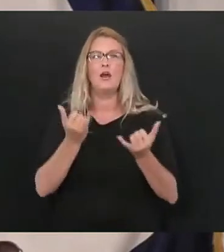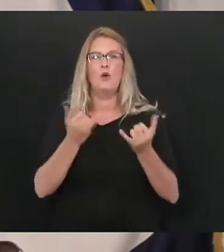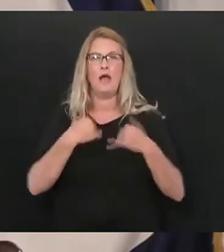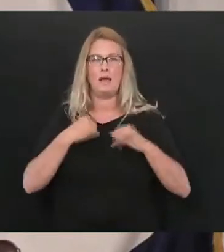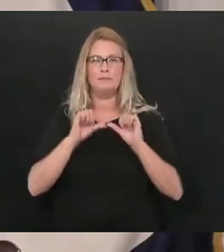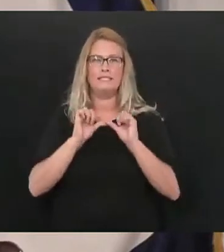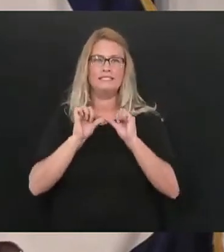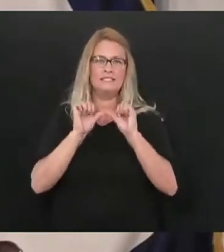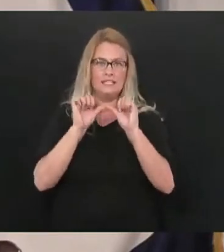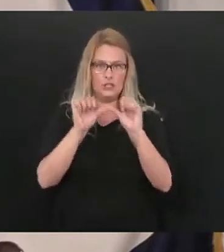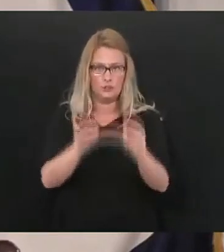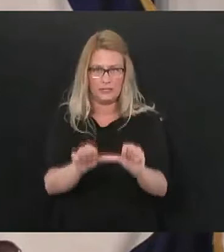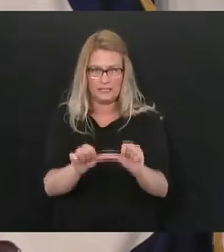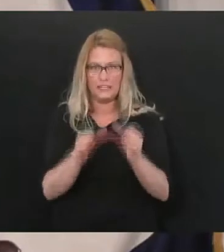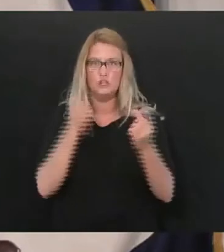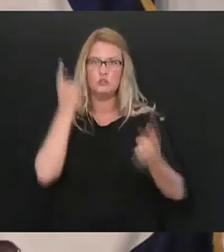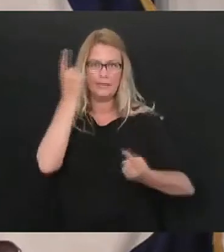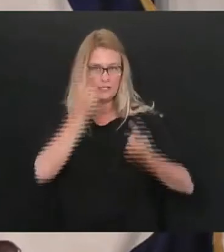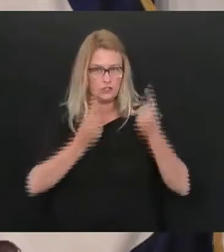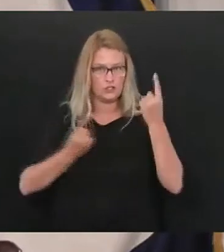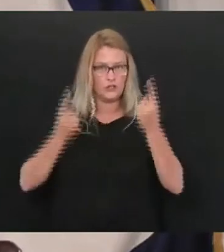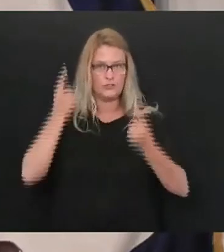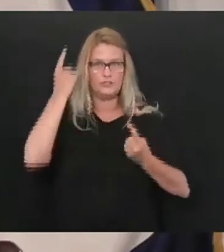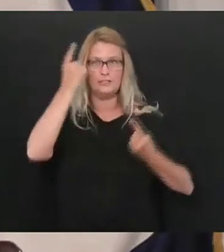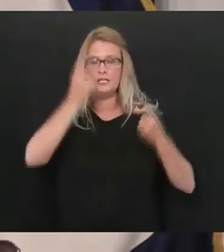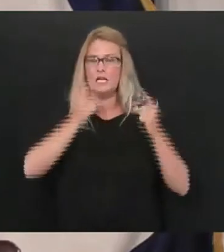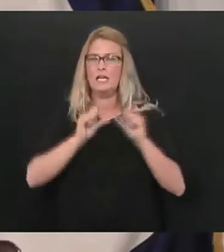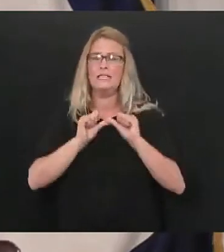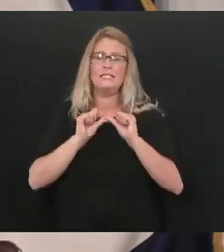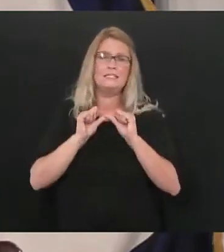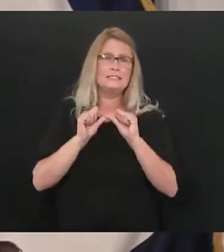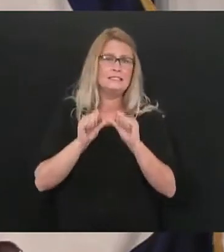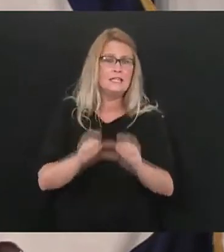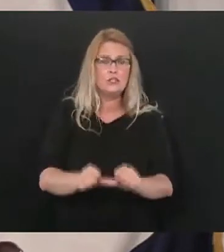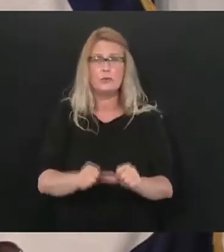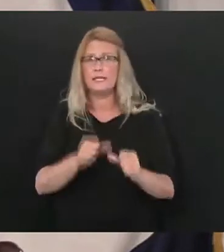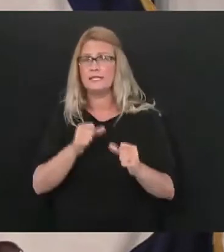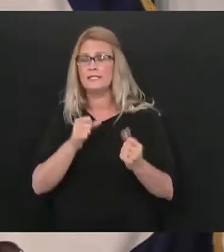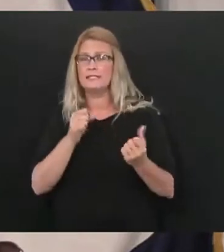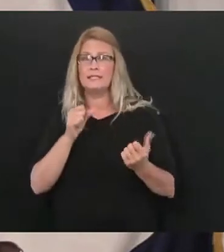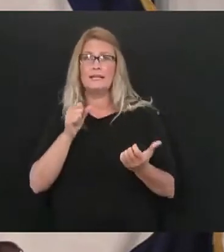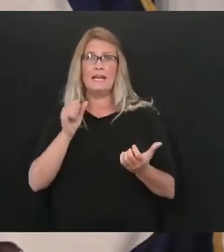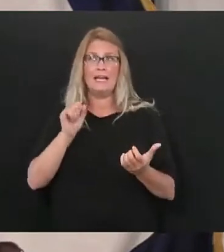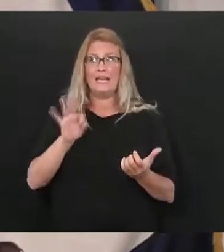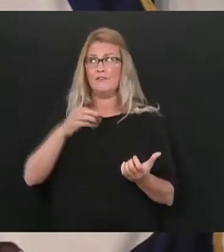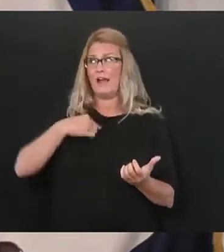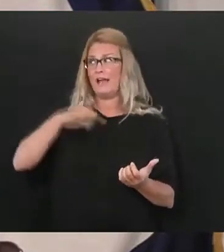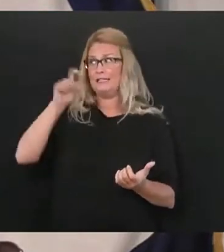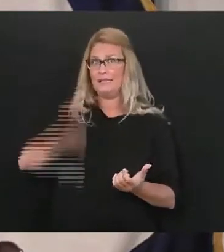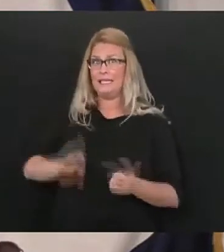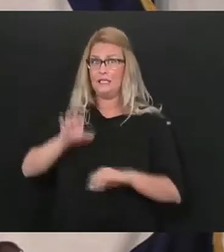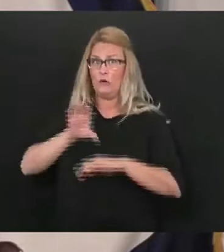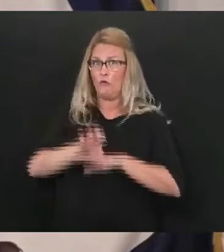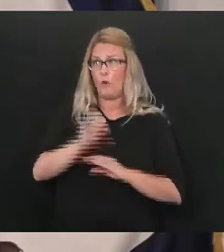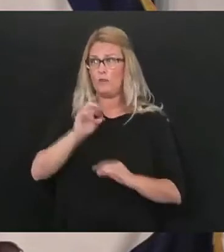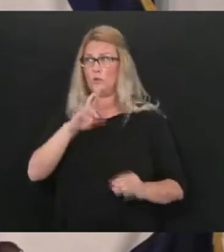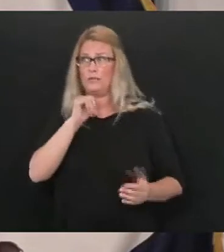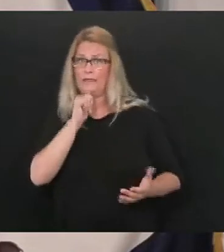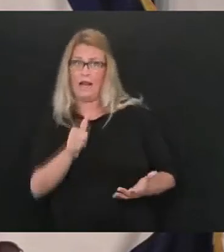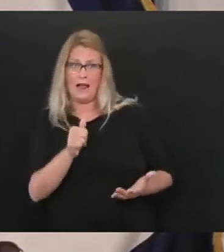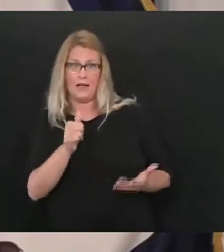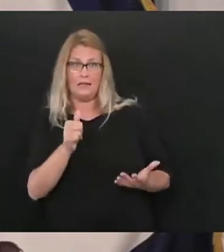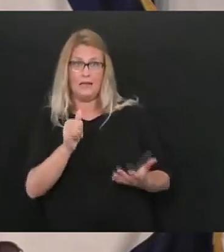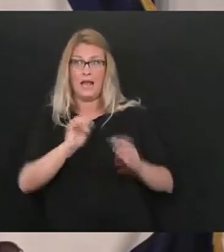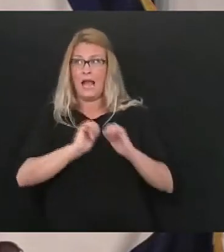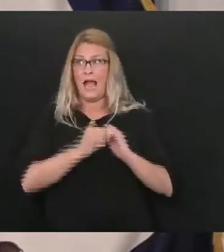be concerned and continuing to wonder if that is what it's going to take to get us to